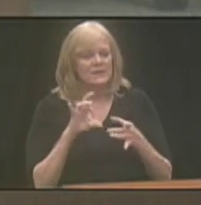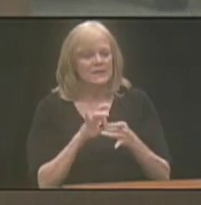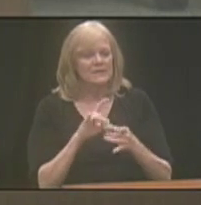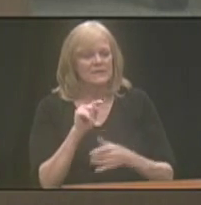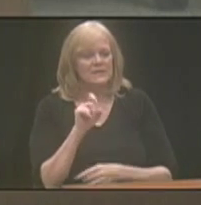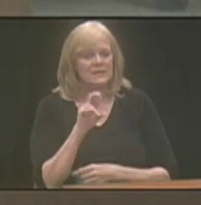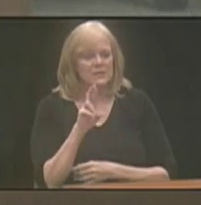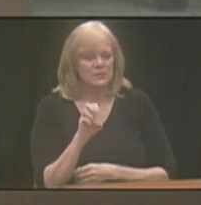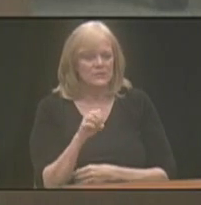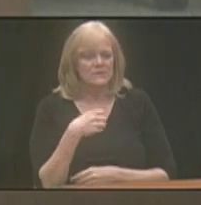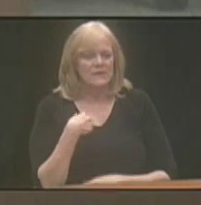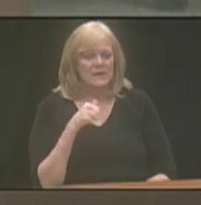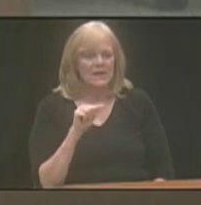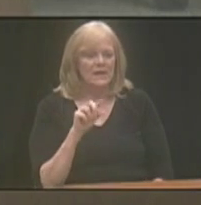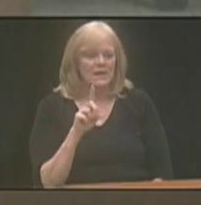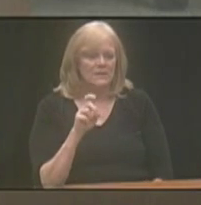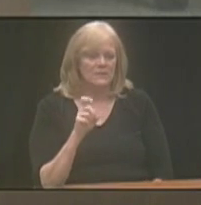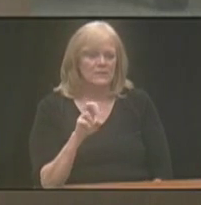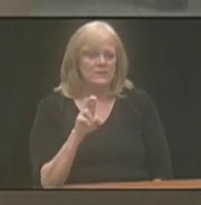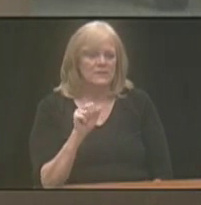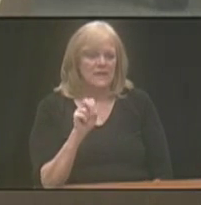tissue disorders. have Ehlers-Danlos Syndrome.